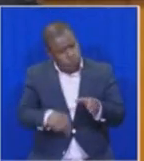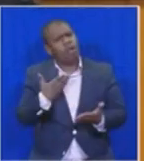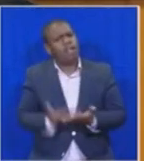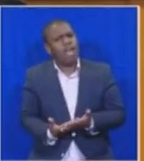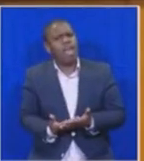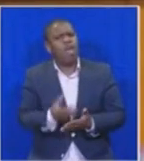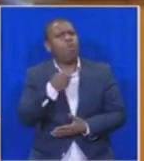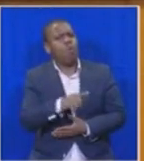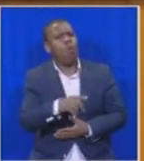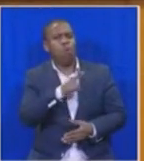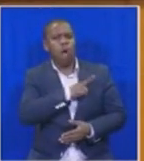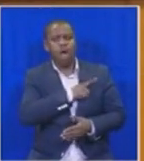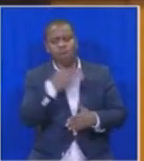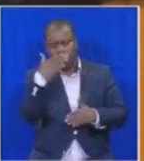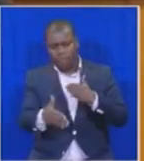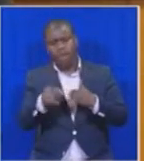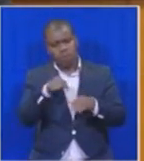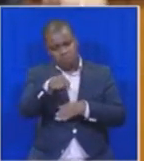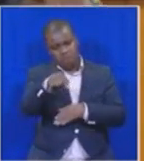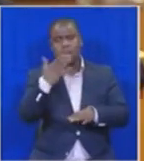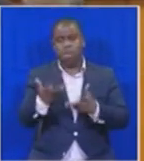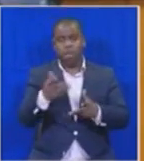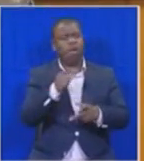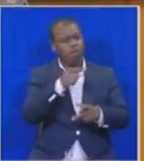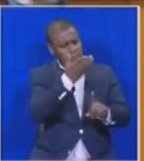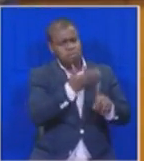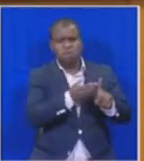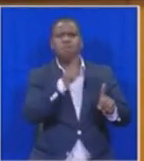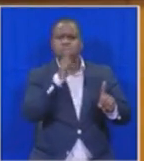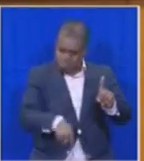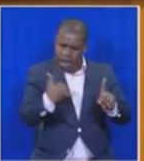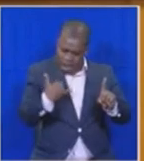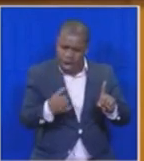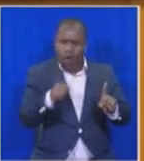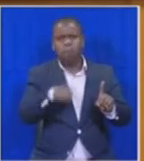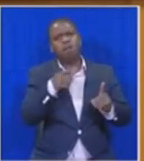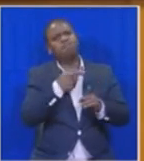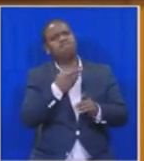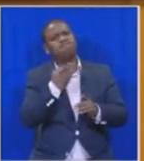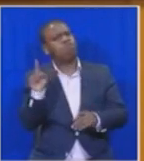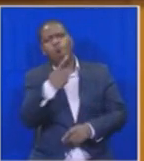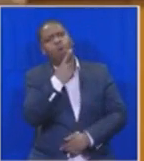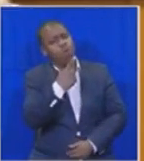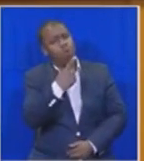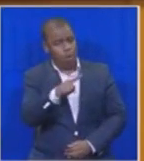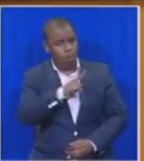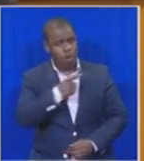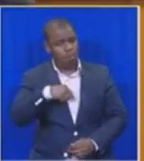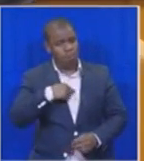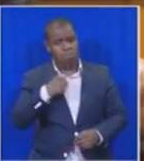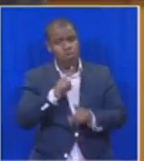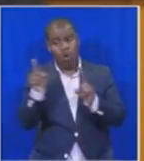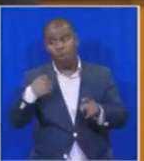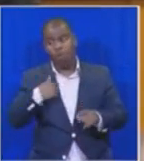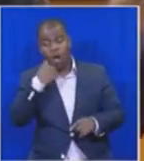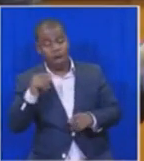in the end, the minister must go, and he must go now. Because we do not want a hired gun